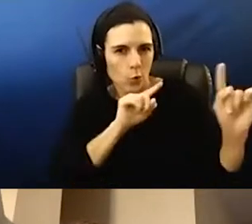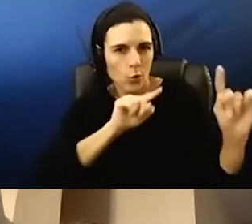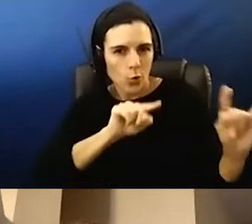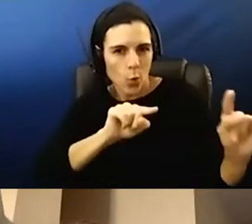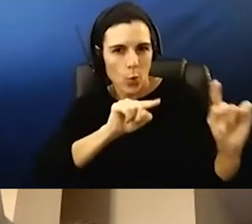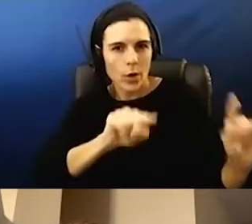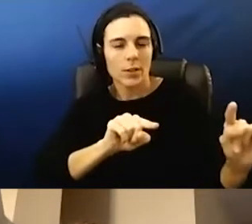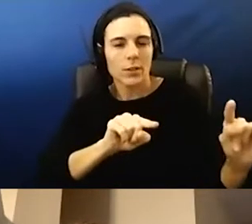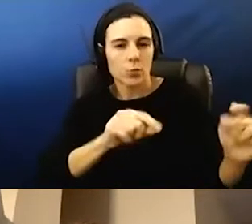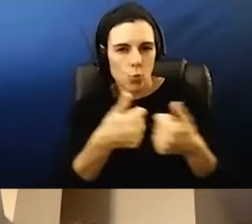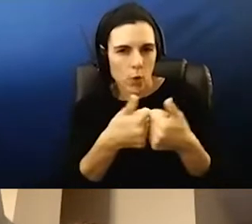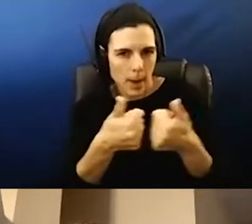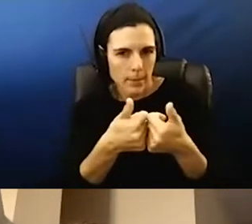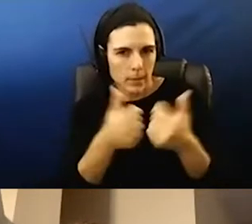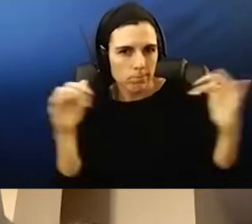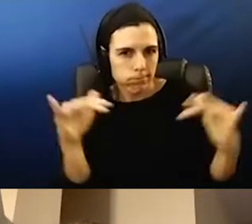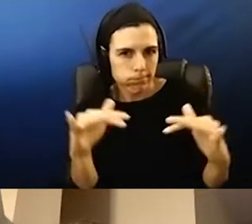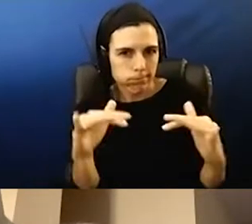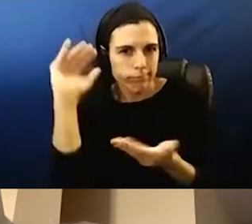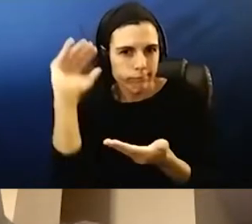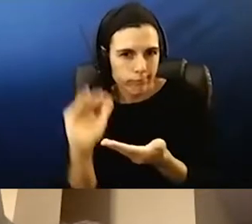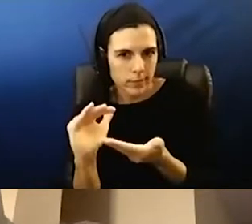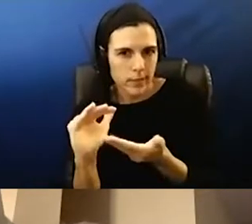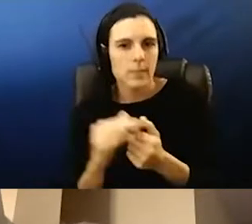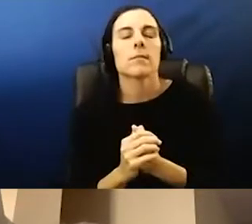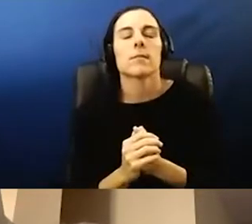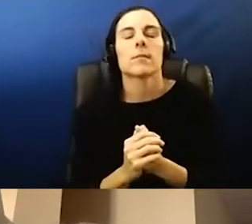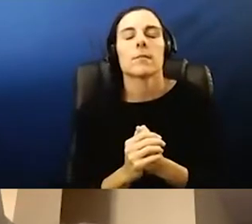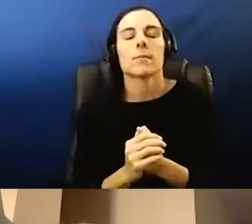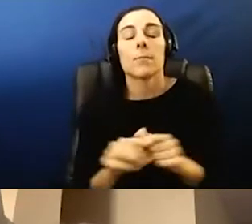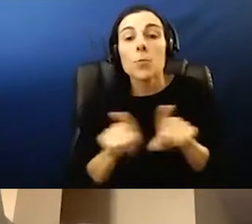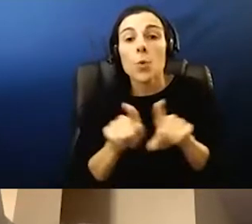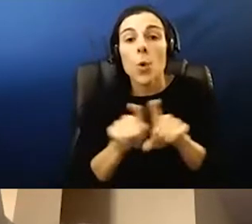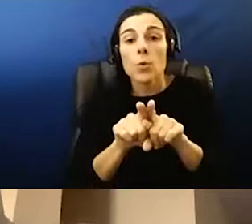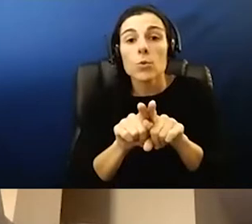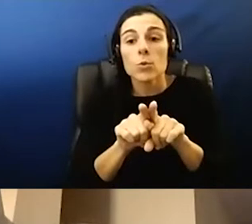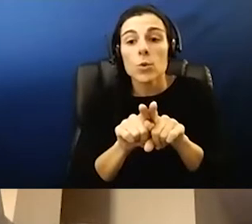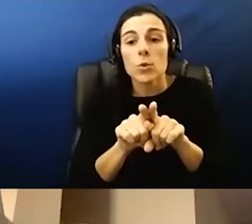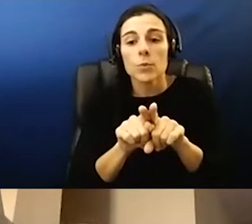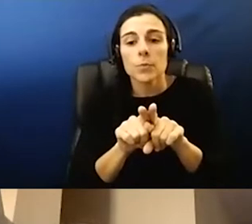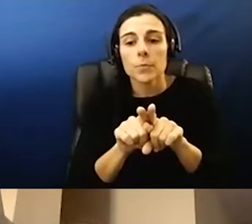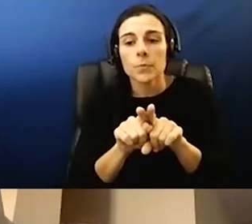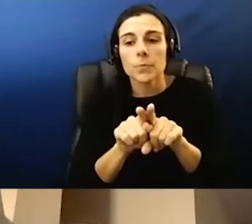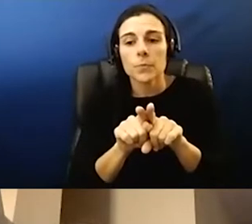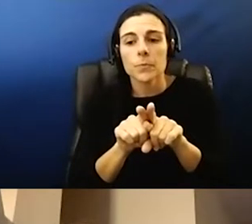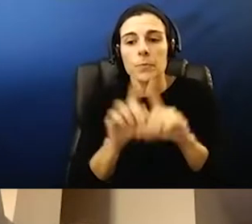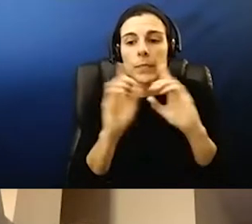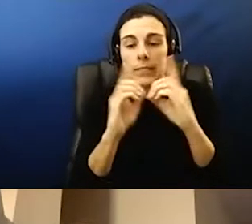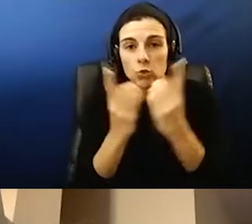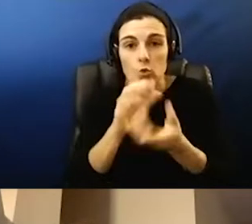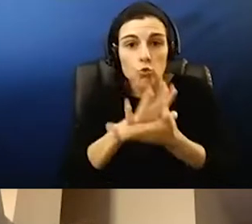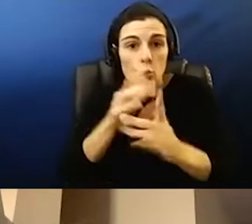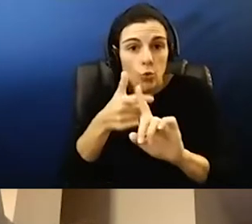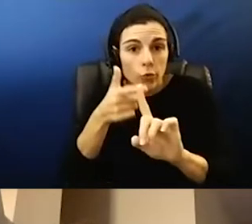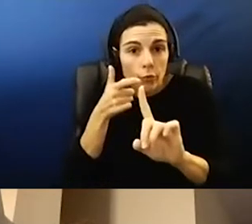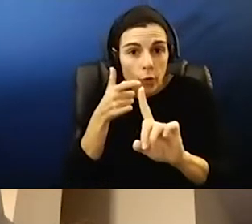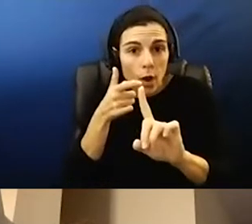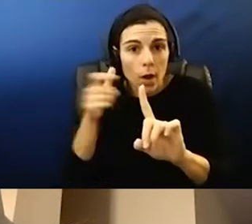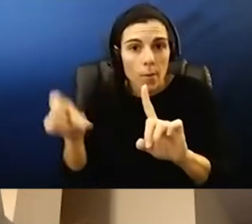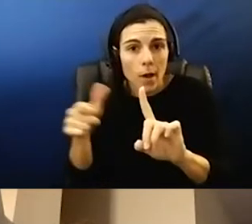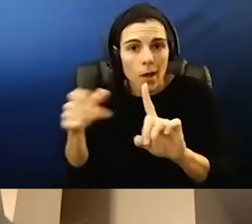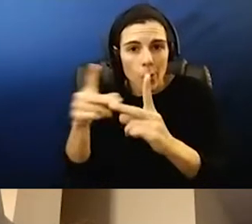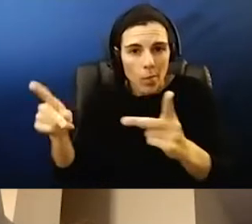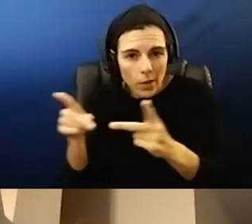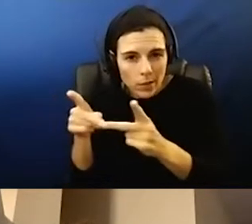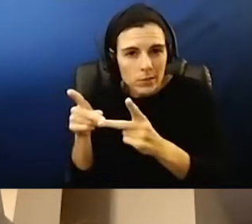attending the game. So we're in line with that. We're also in a UIL district with teams, our schools from Leander and Hutto